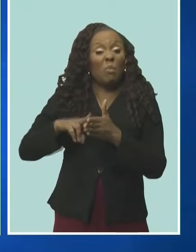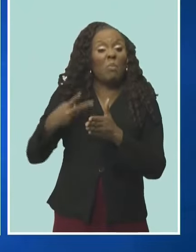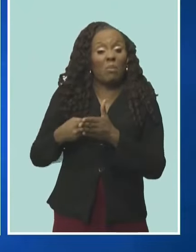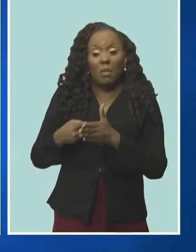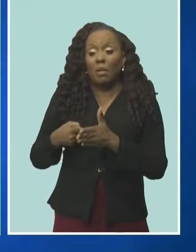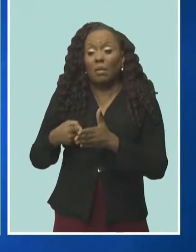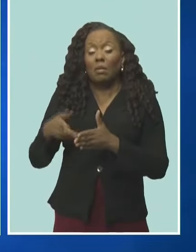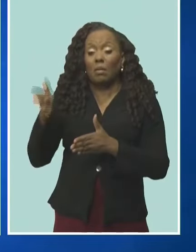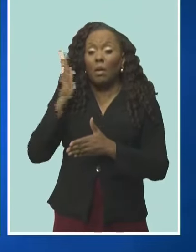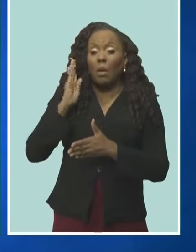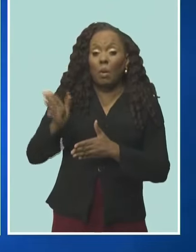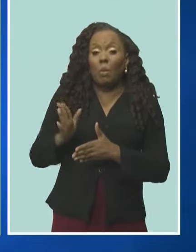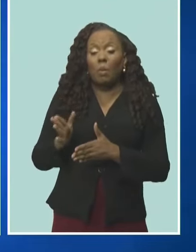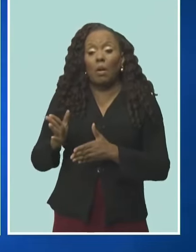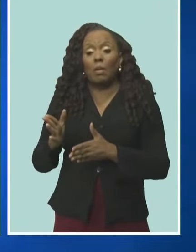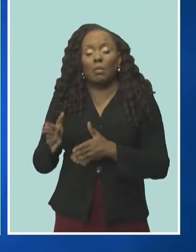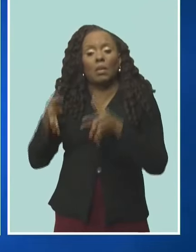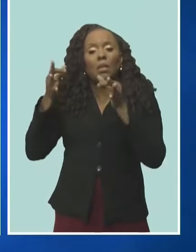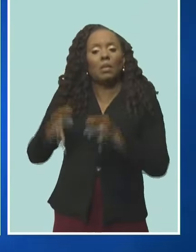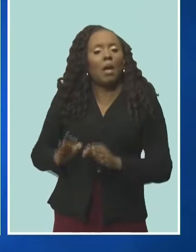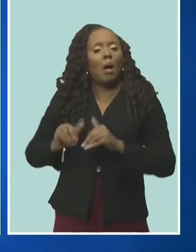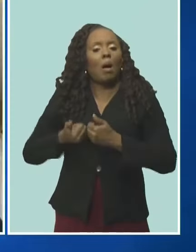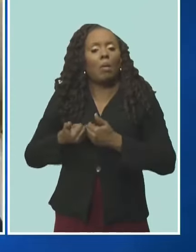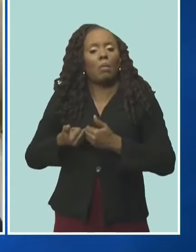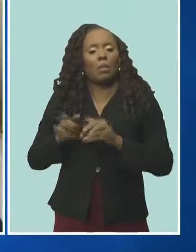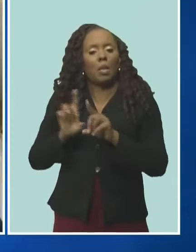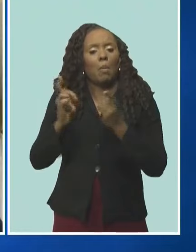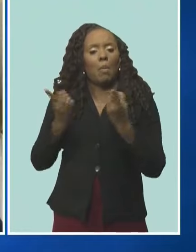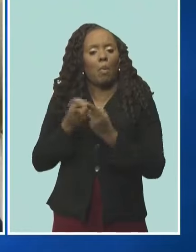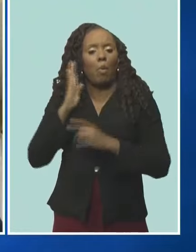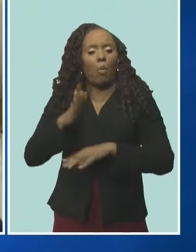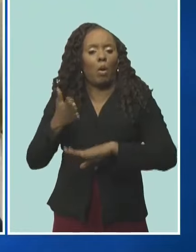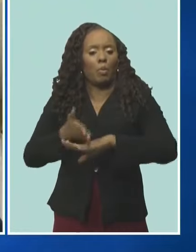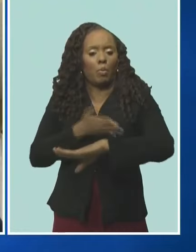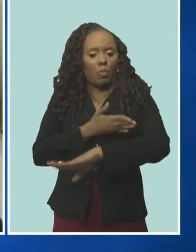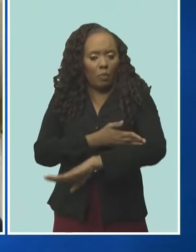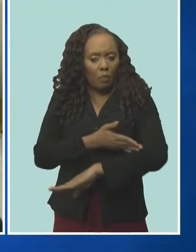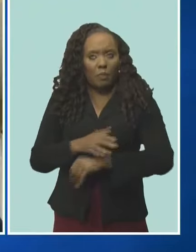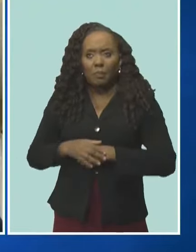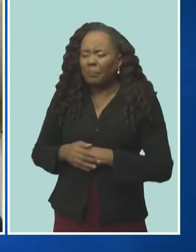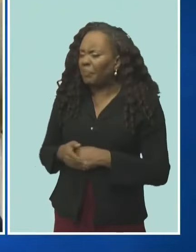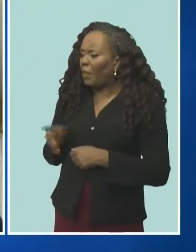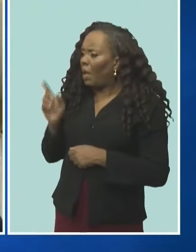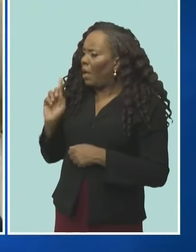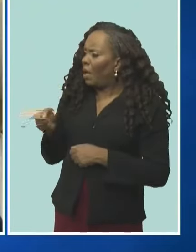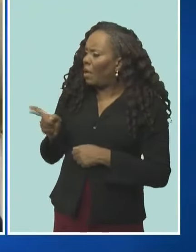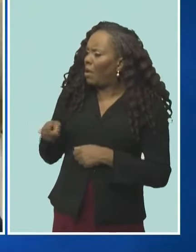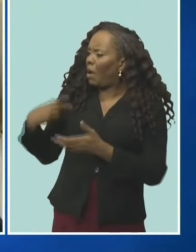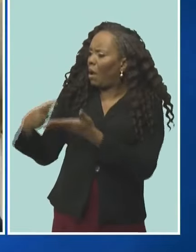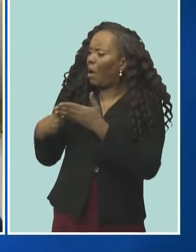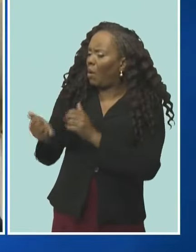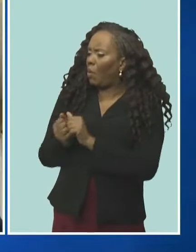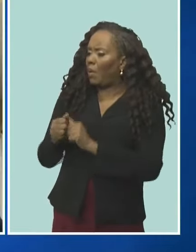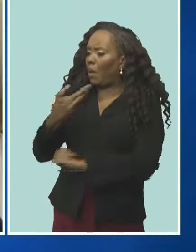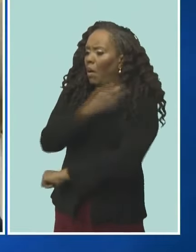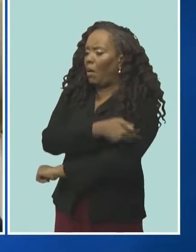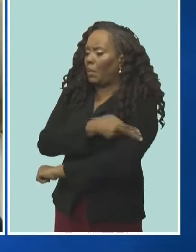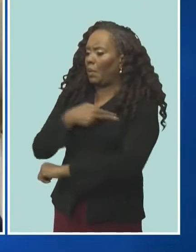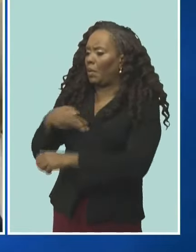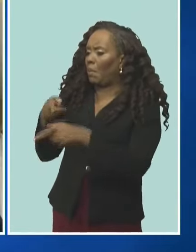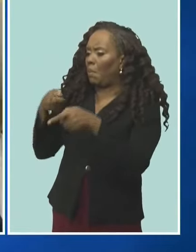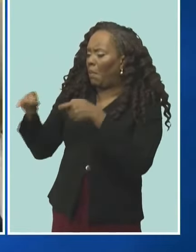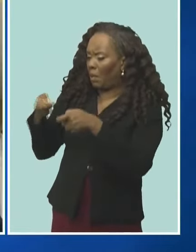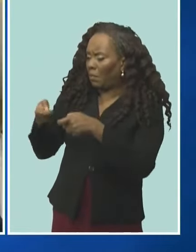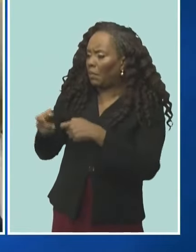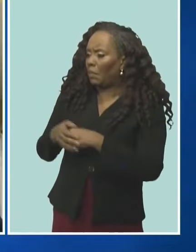and of the hospital. You spoke to ongoing conversations and discussions with the hospital's management. Can you give us some idea, however,